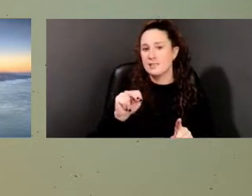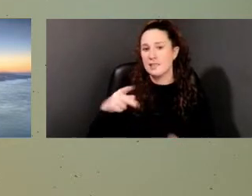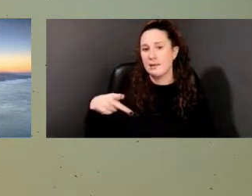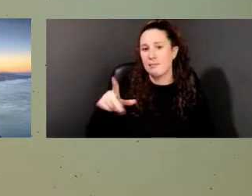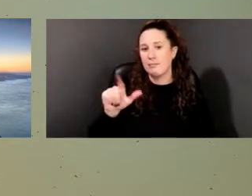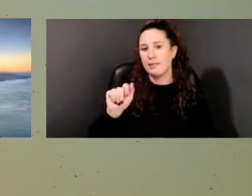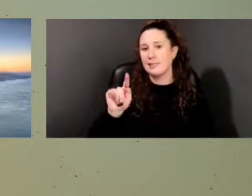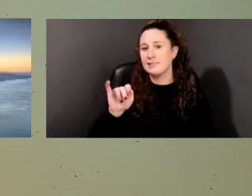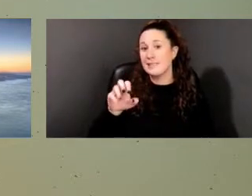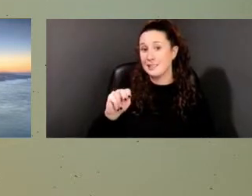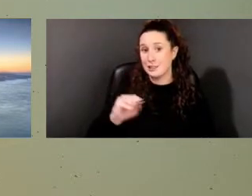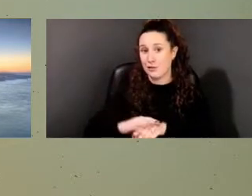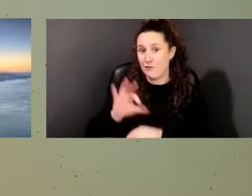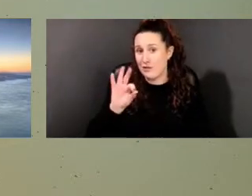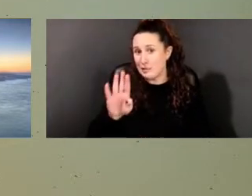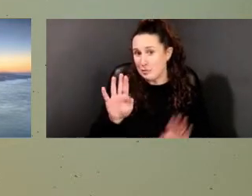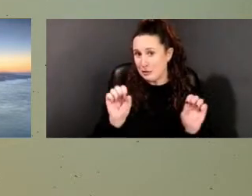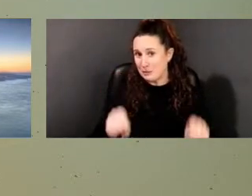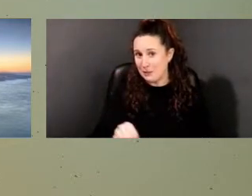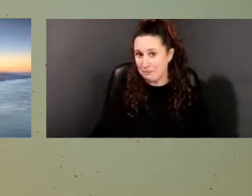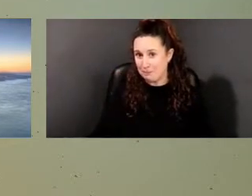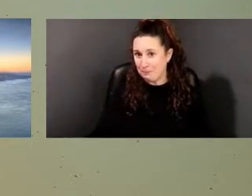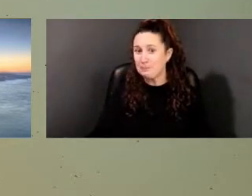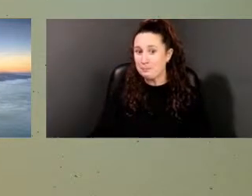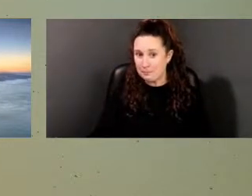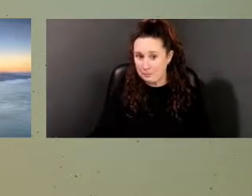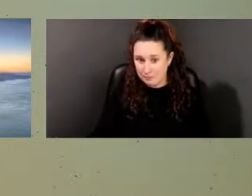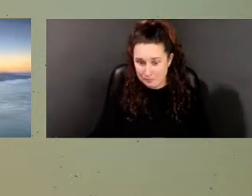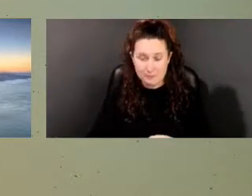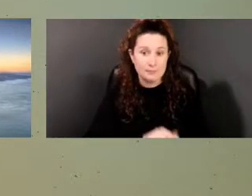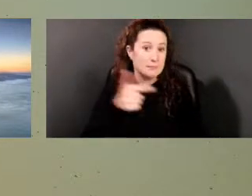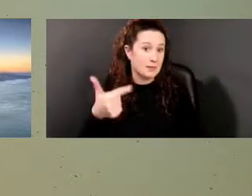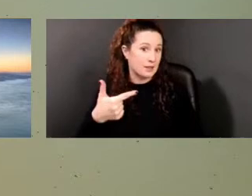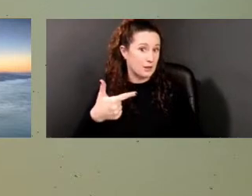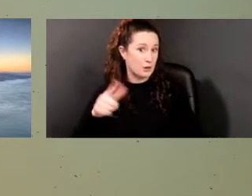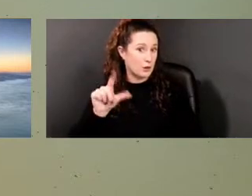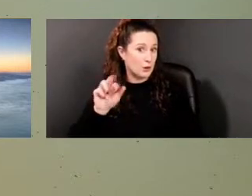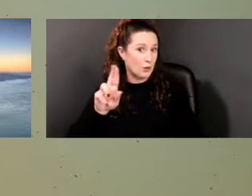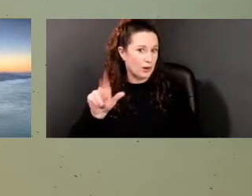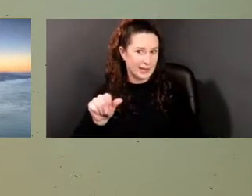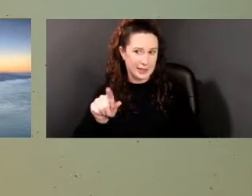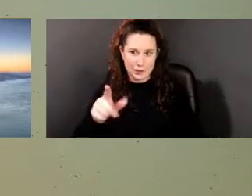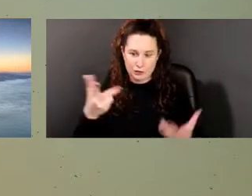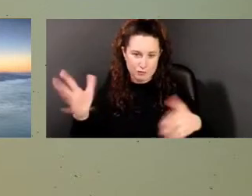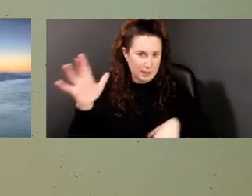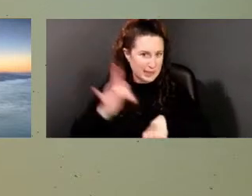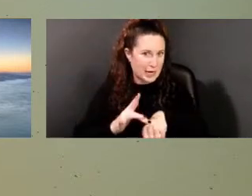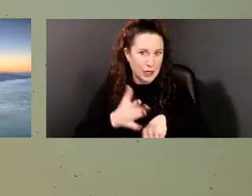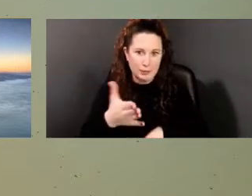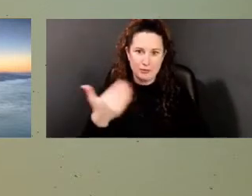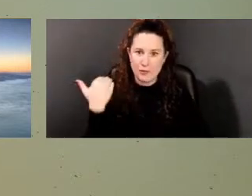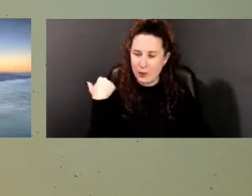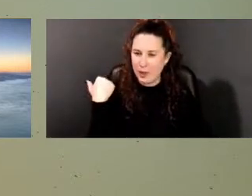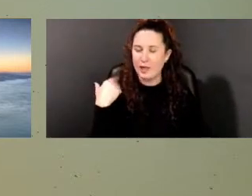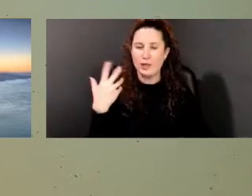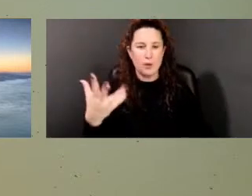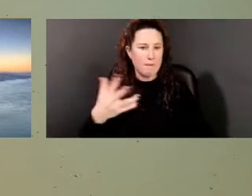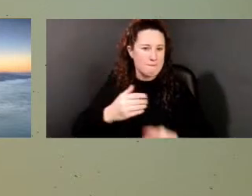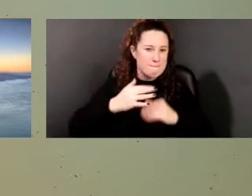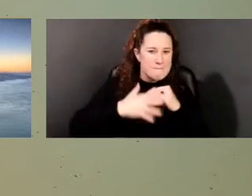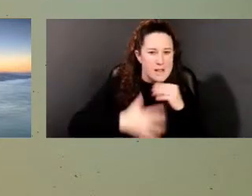Gloria, you've been there for you put your blood, sweat and tears into that site for 30 years. And you're a great